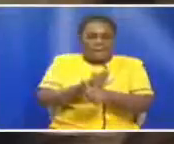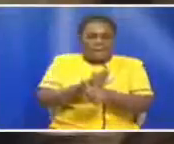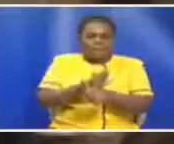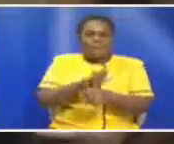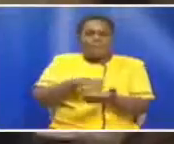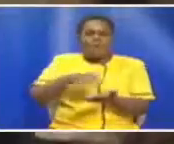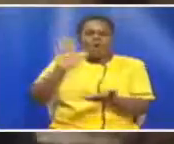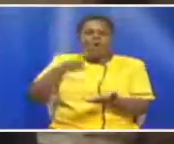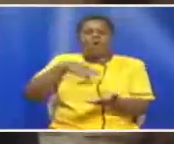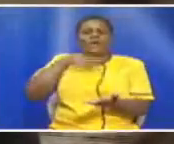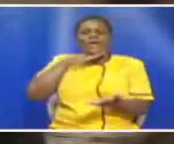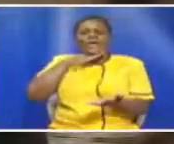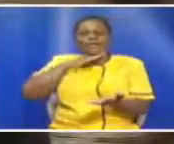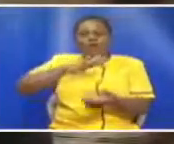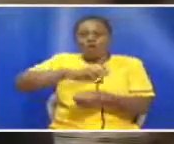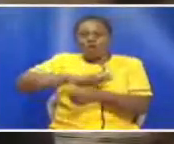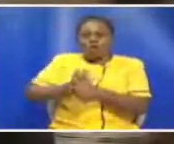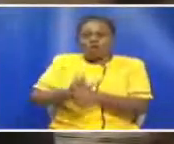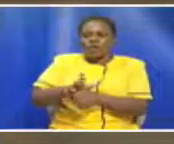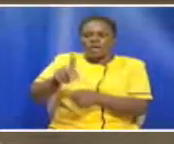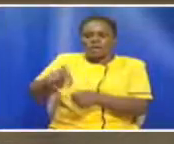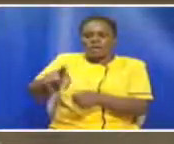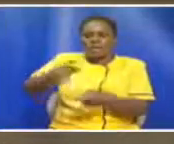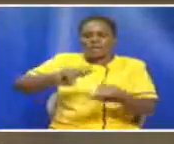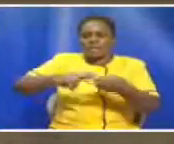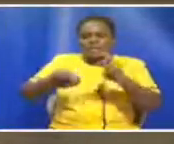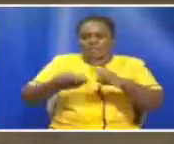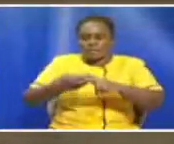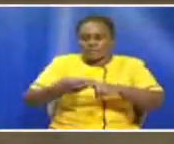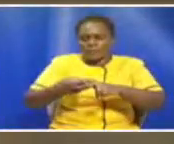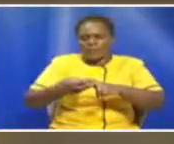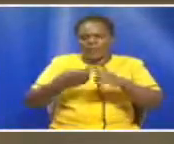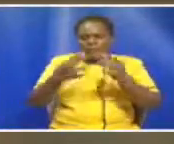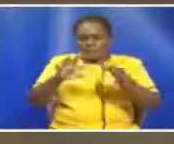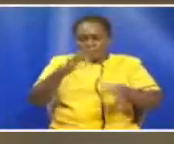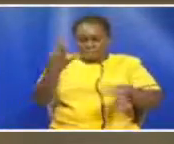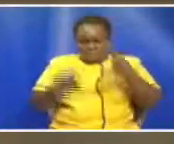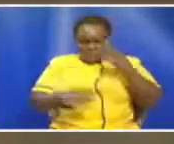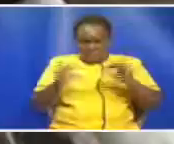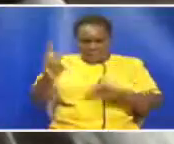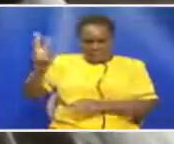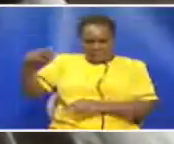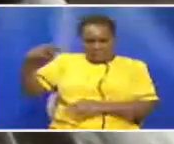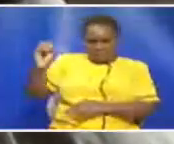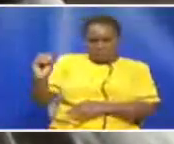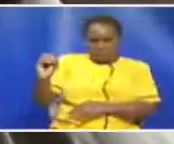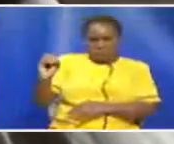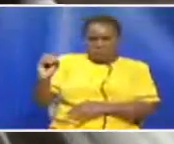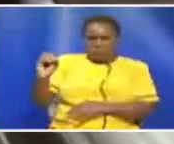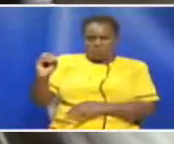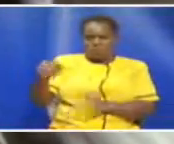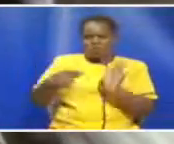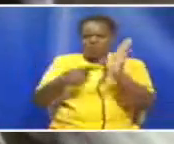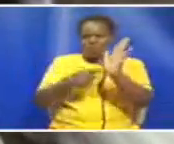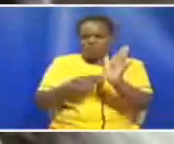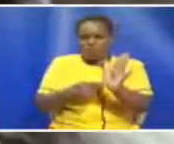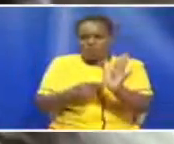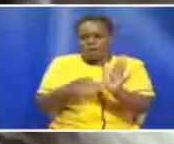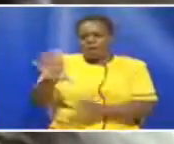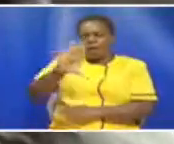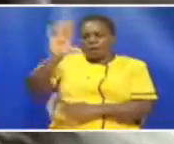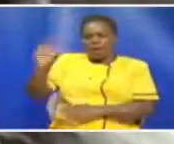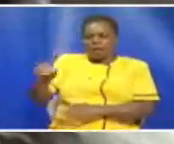increase in COVID-19-related deaths in the world. An analysis by the World Health Organization indicates that